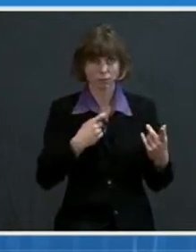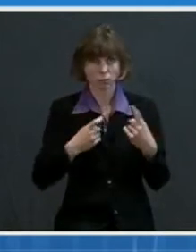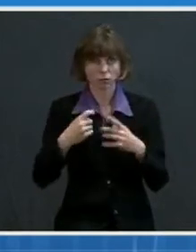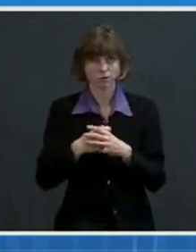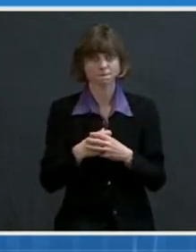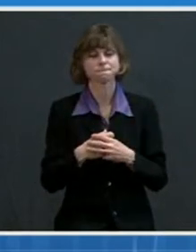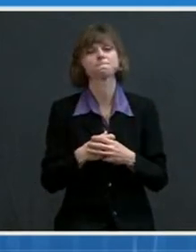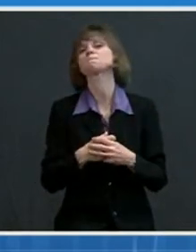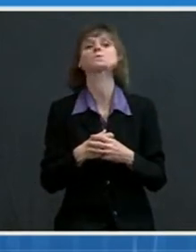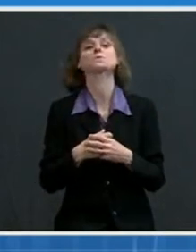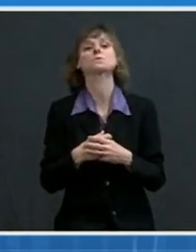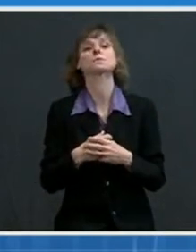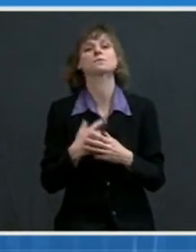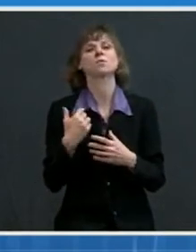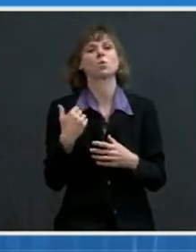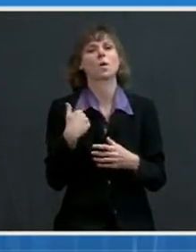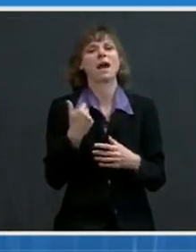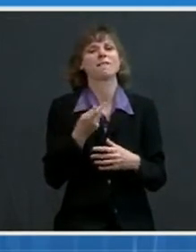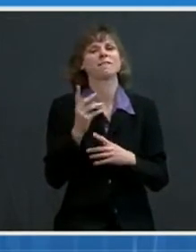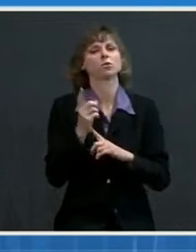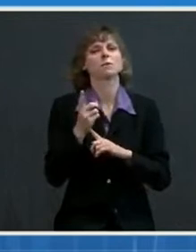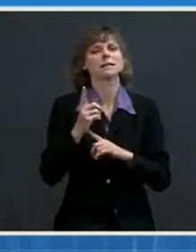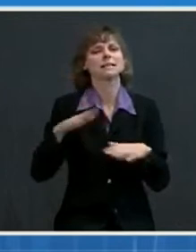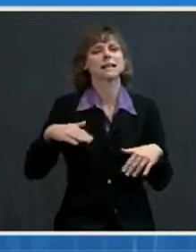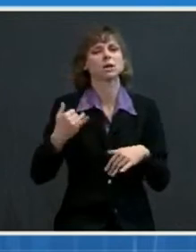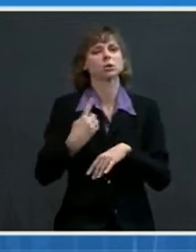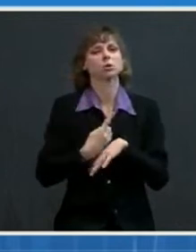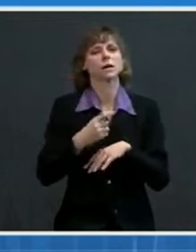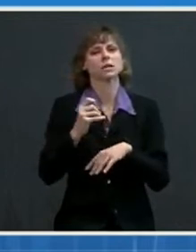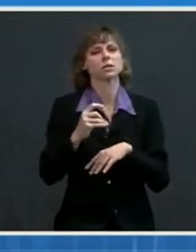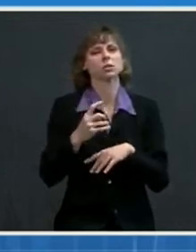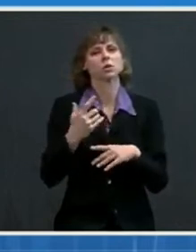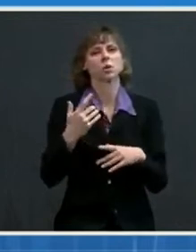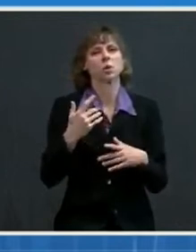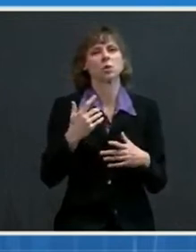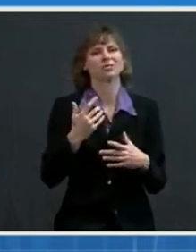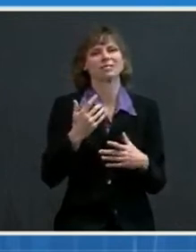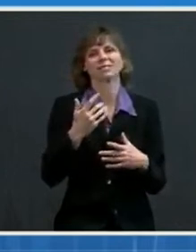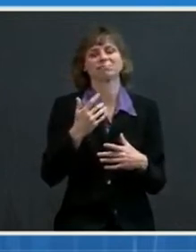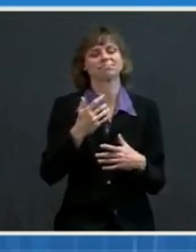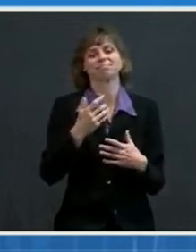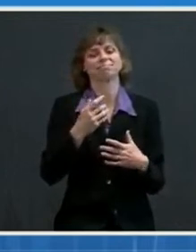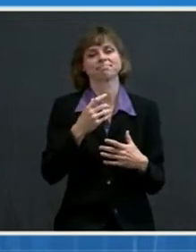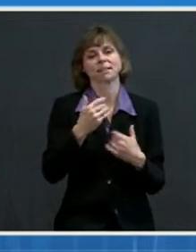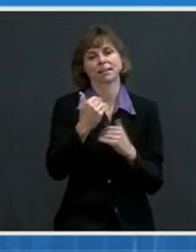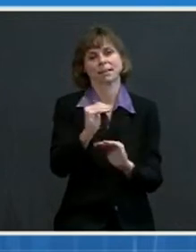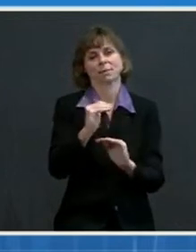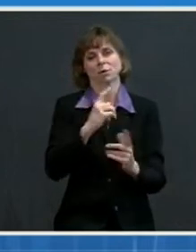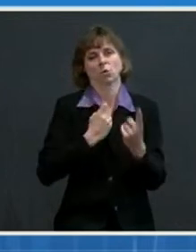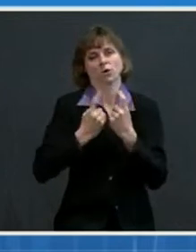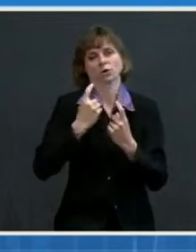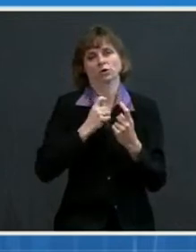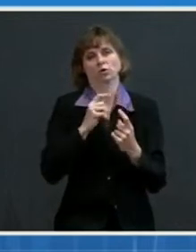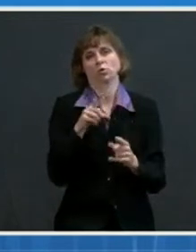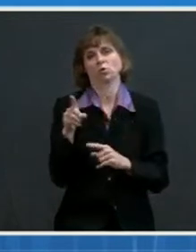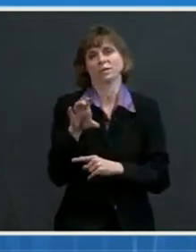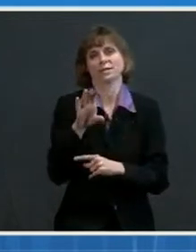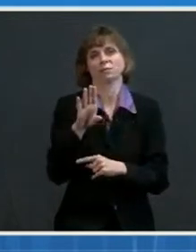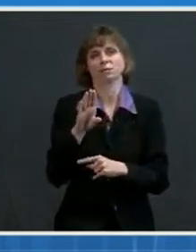Thanks, Andy. And we're running a few minutes late today, so we're going to have to take a couple less questions. But first, we'll go to Ed O'Keefe at CBS.